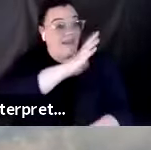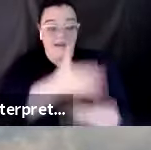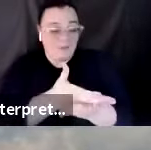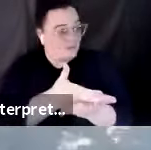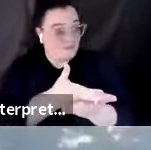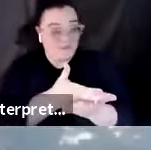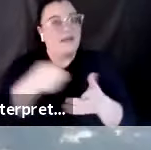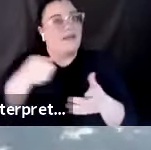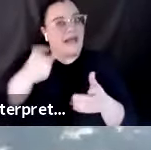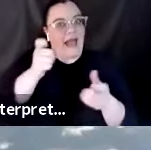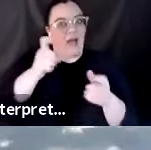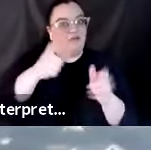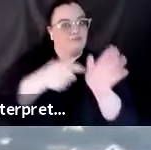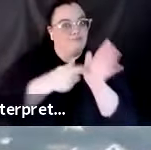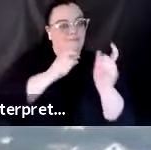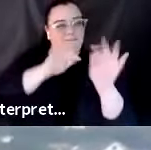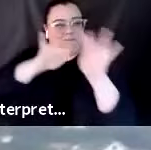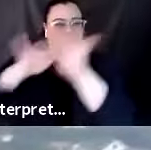the larger areas.